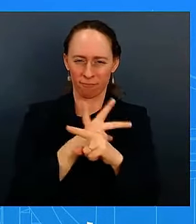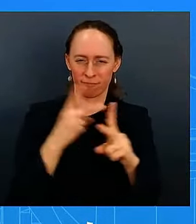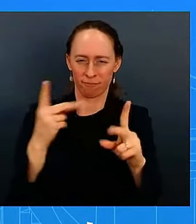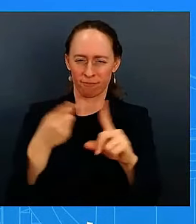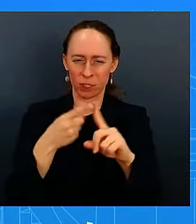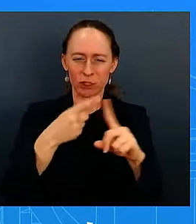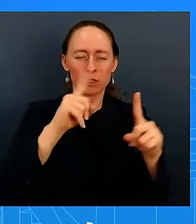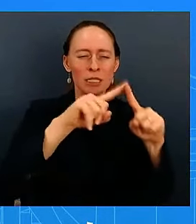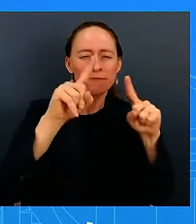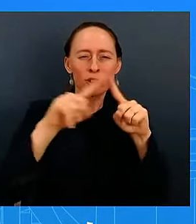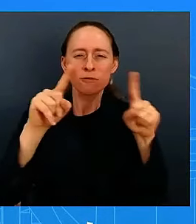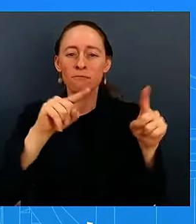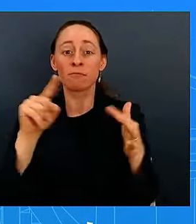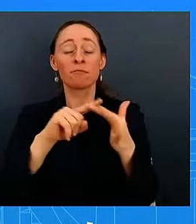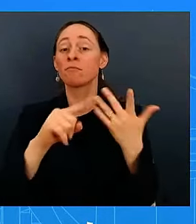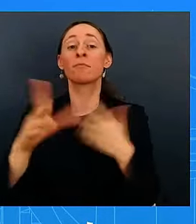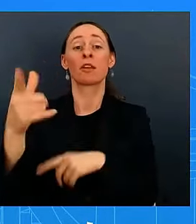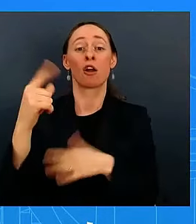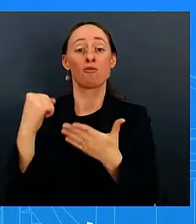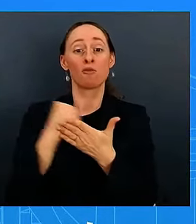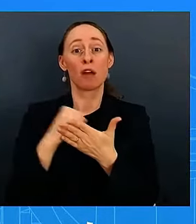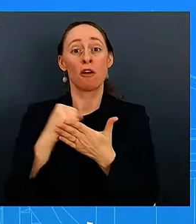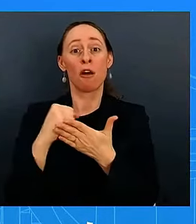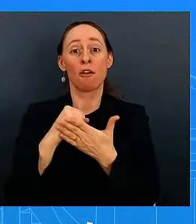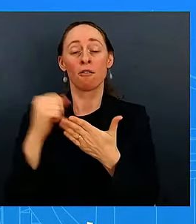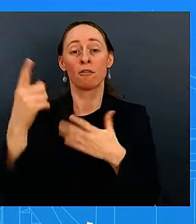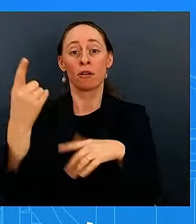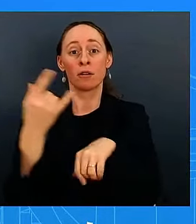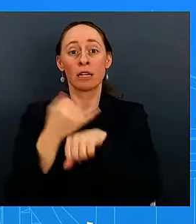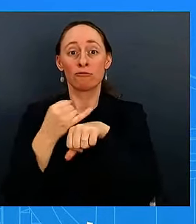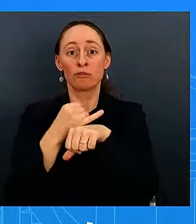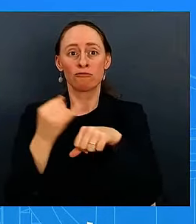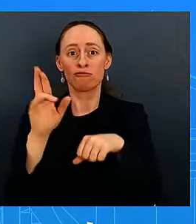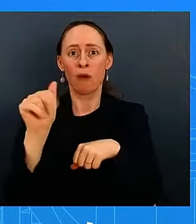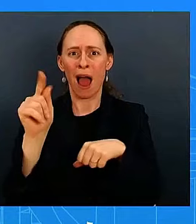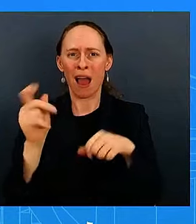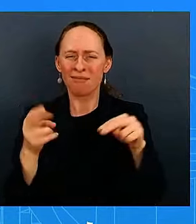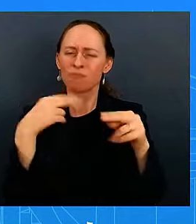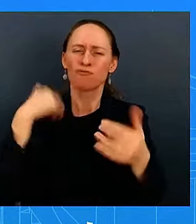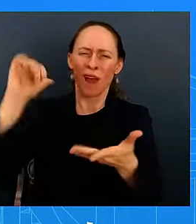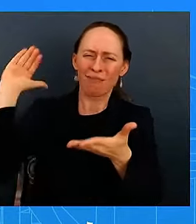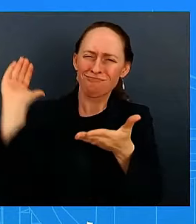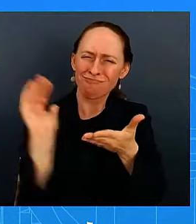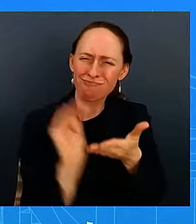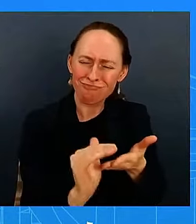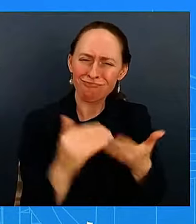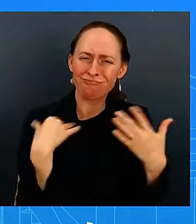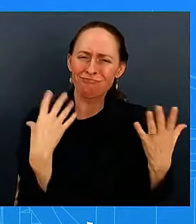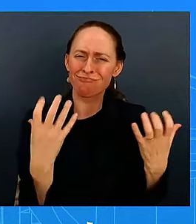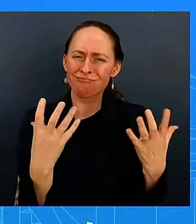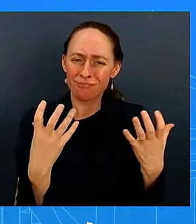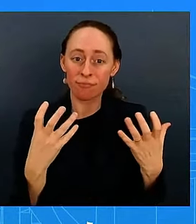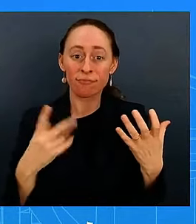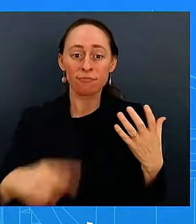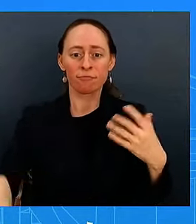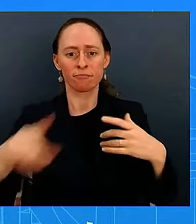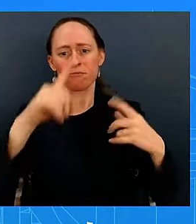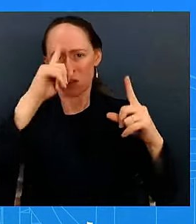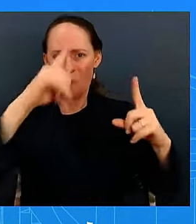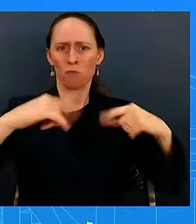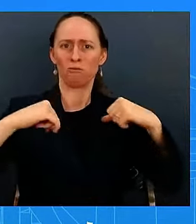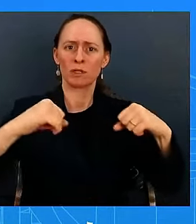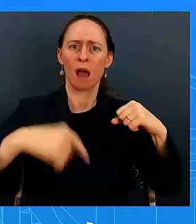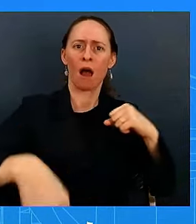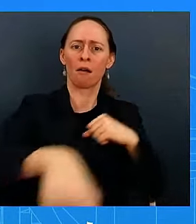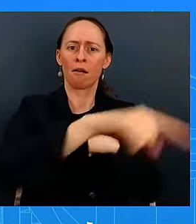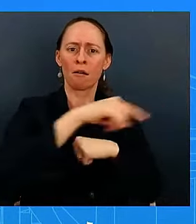helping to make for one of the uh i think most effective consumer financial protection bureaus something that the trump administration uh